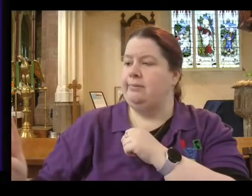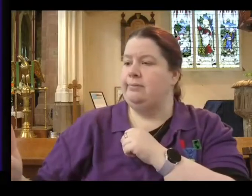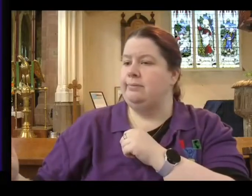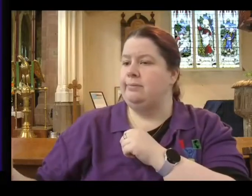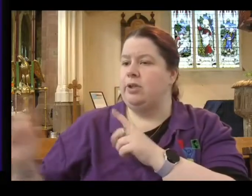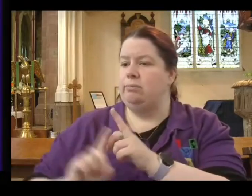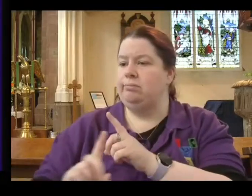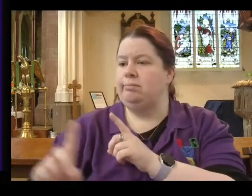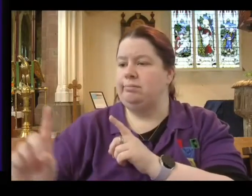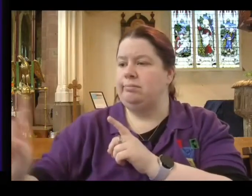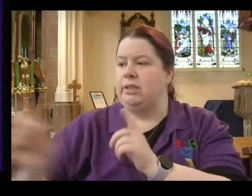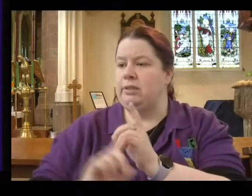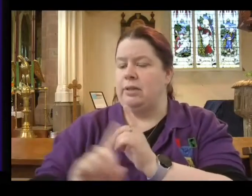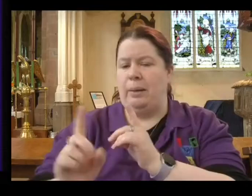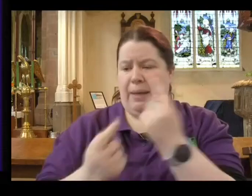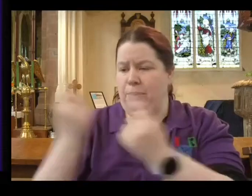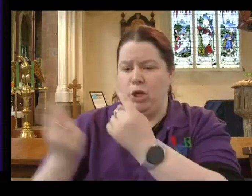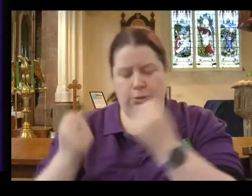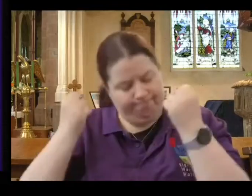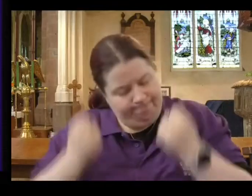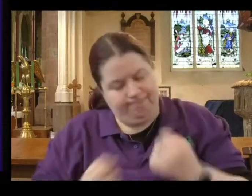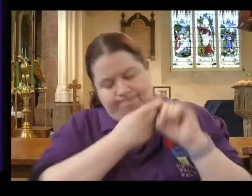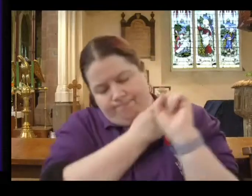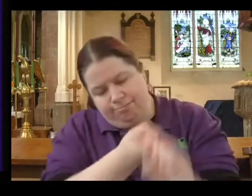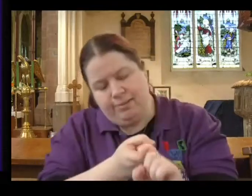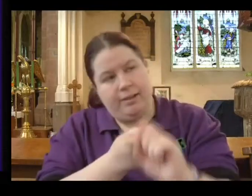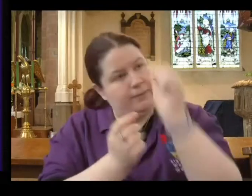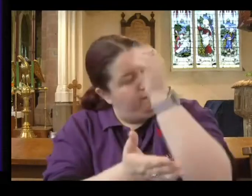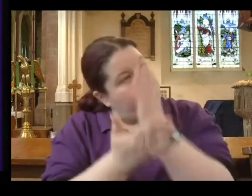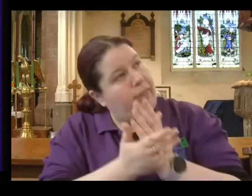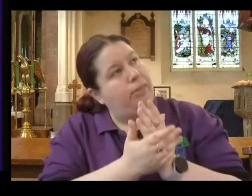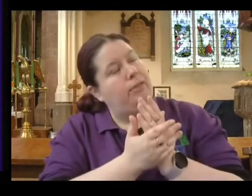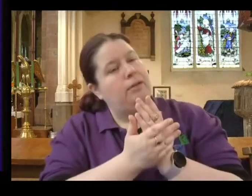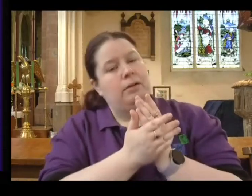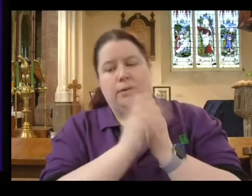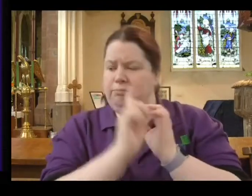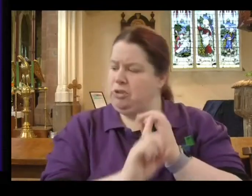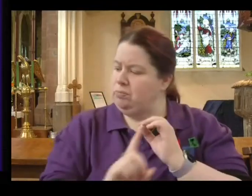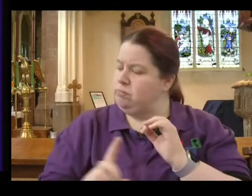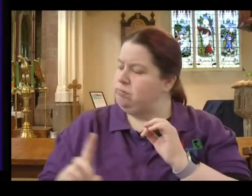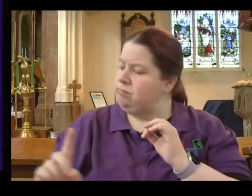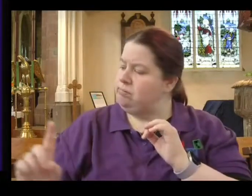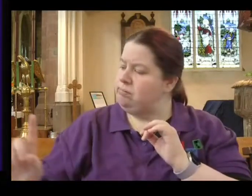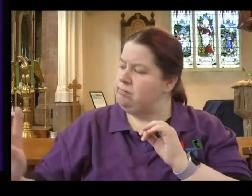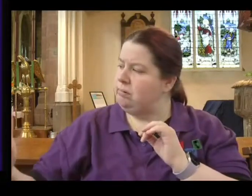People who were once so committed to their faith have now drifted away.